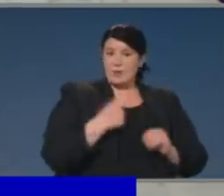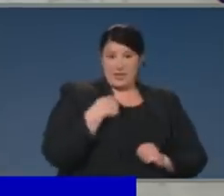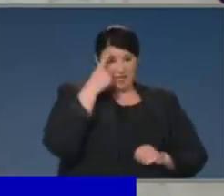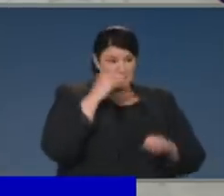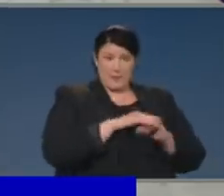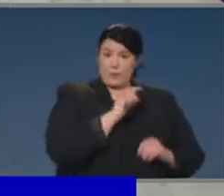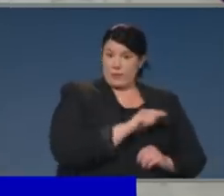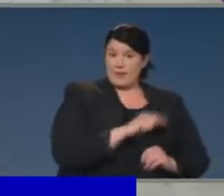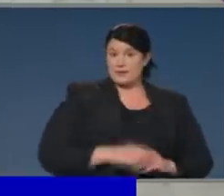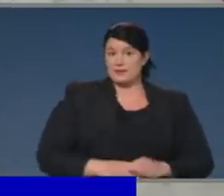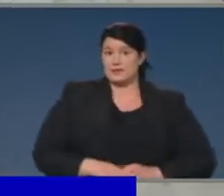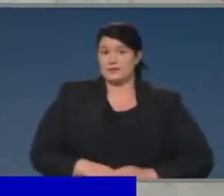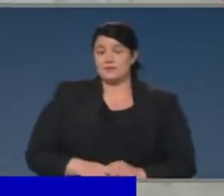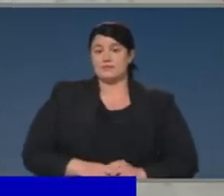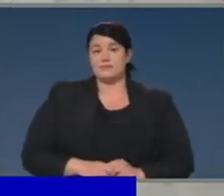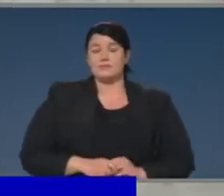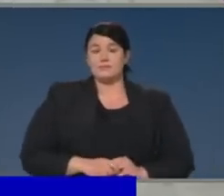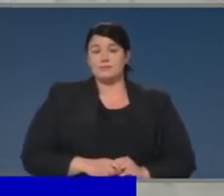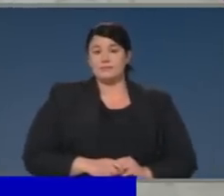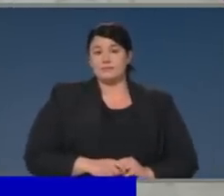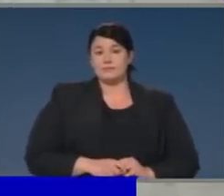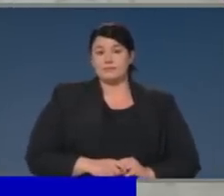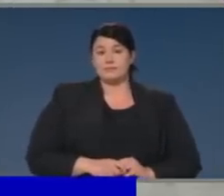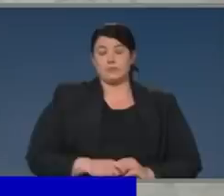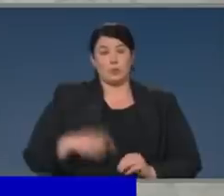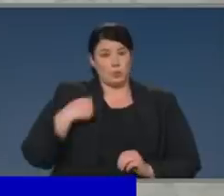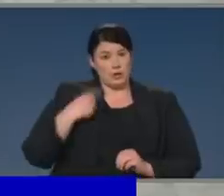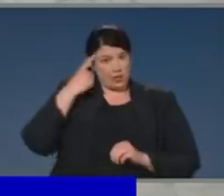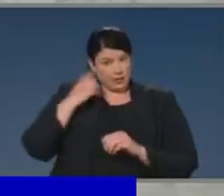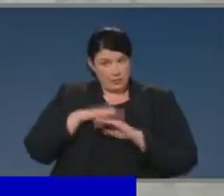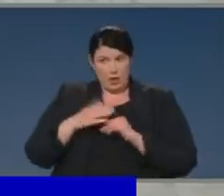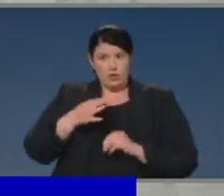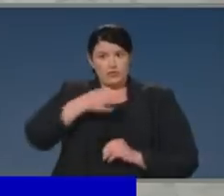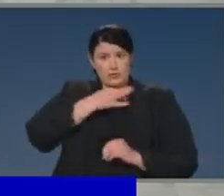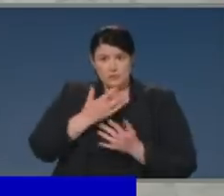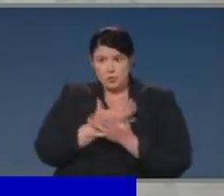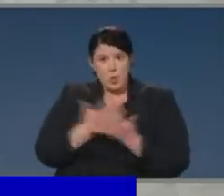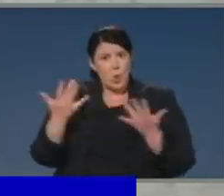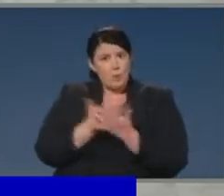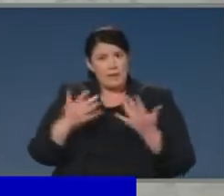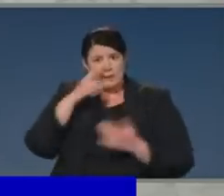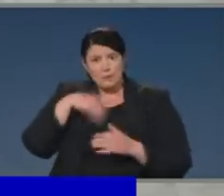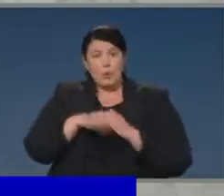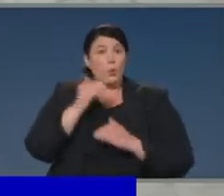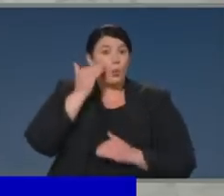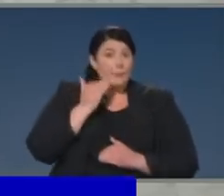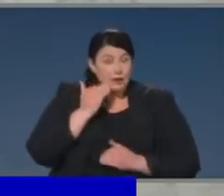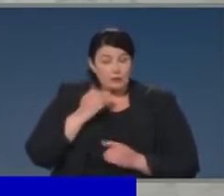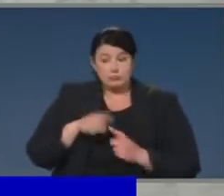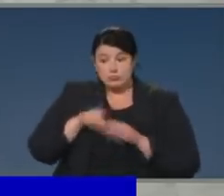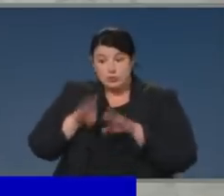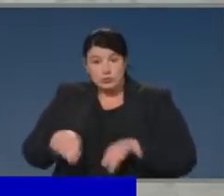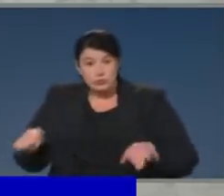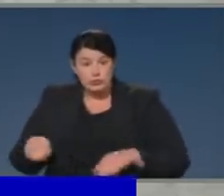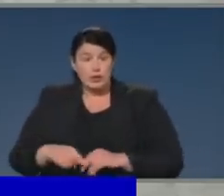package announcement at the end of March, about the risks for so many in our community, so many women, so many children,